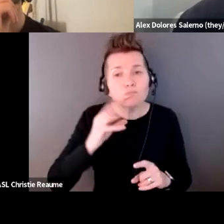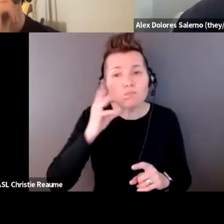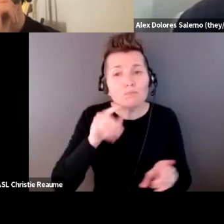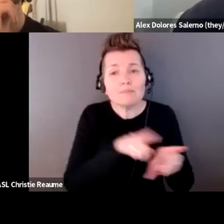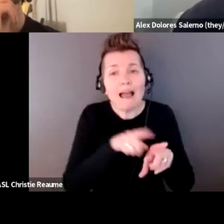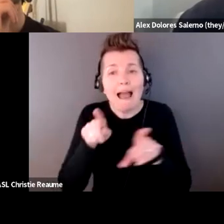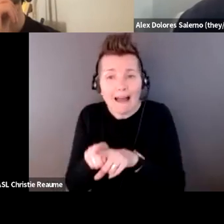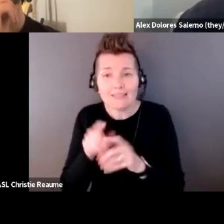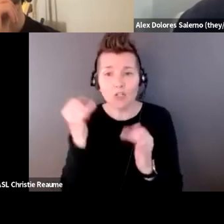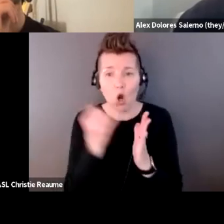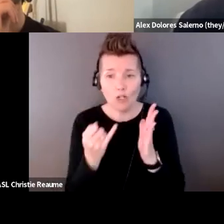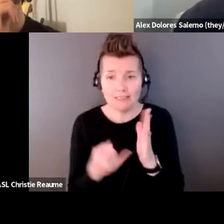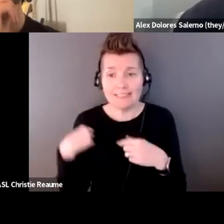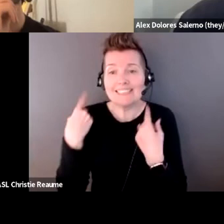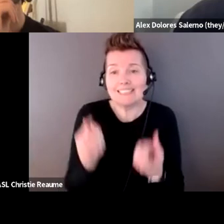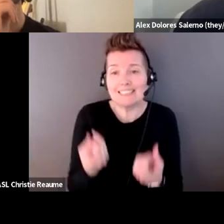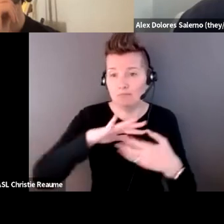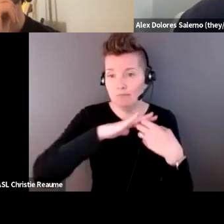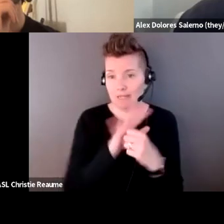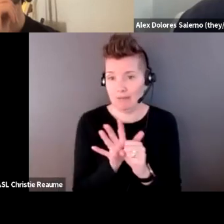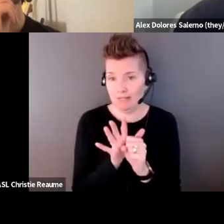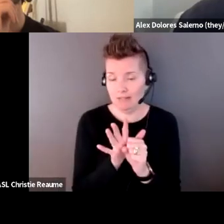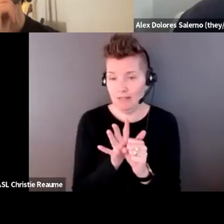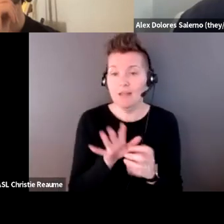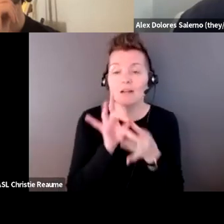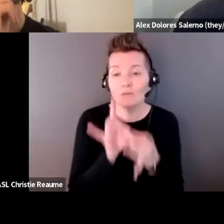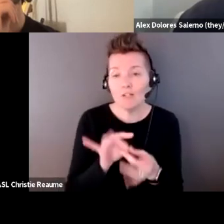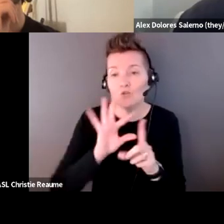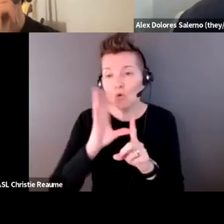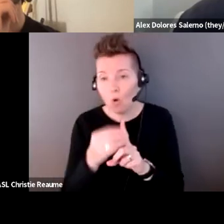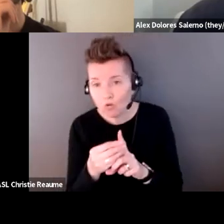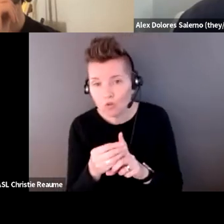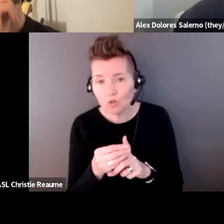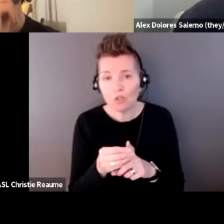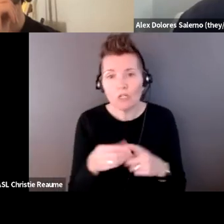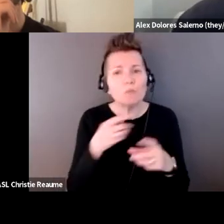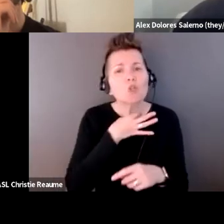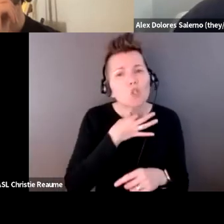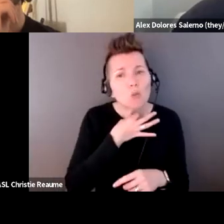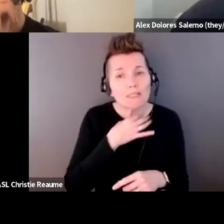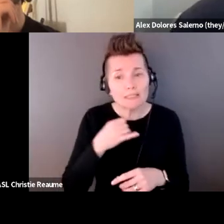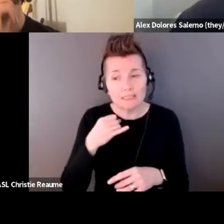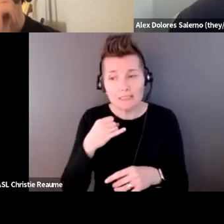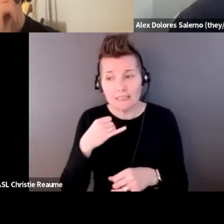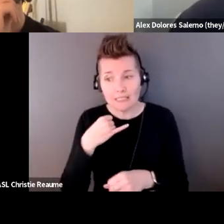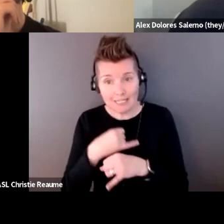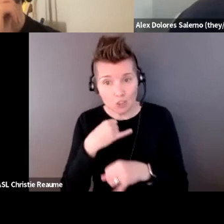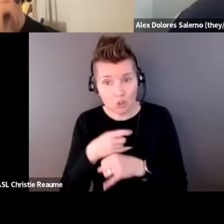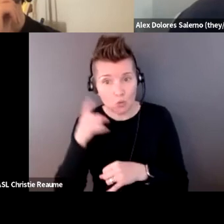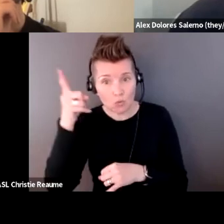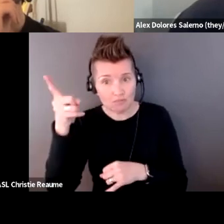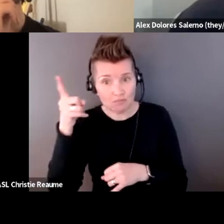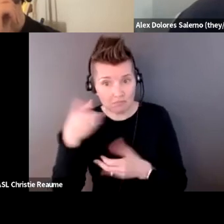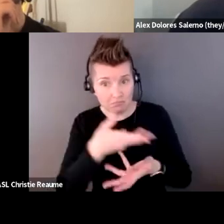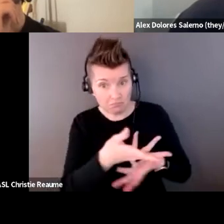since the pandemic on a cultural level urged institutions for better or worse to interact with disabled artists.